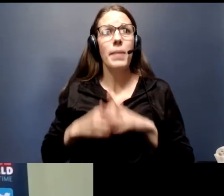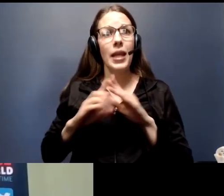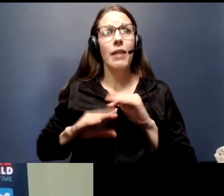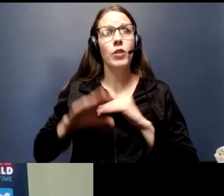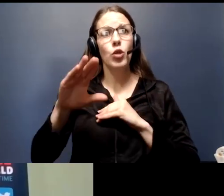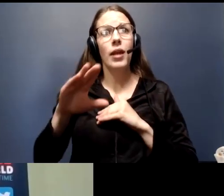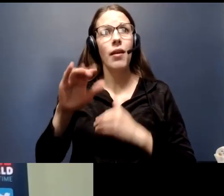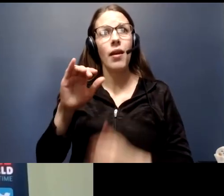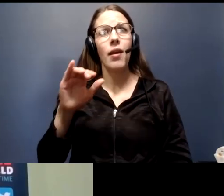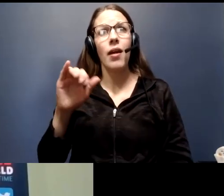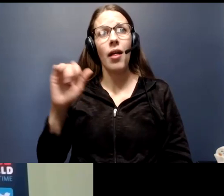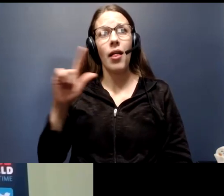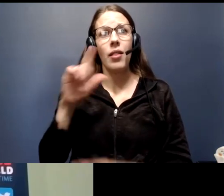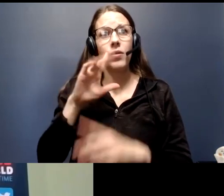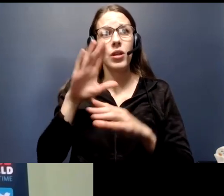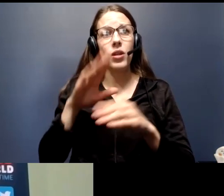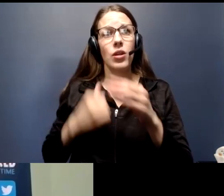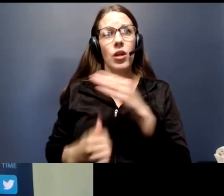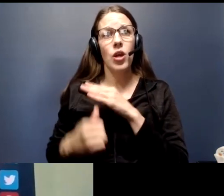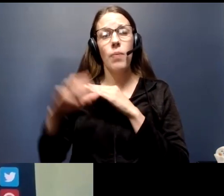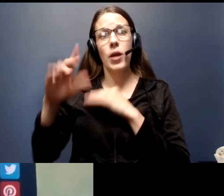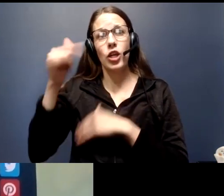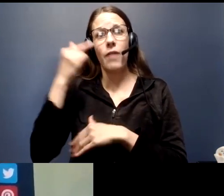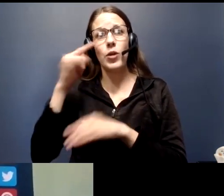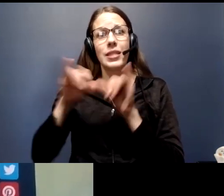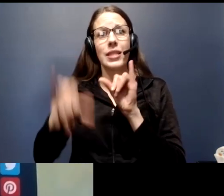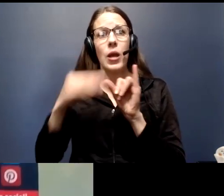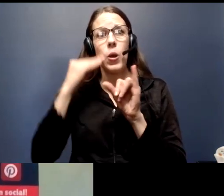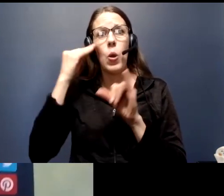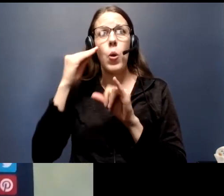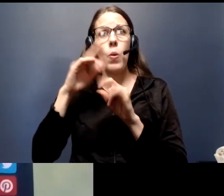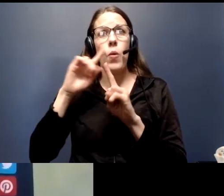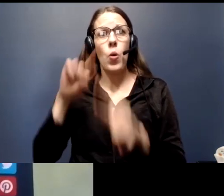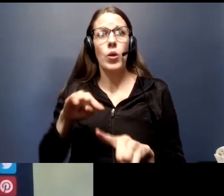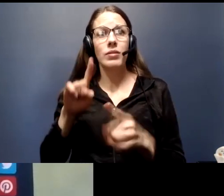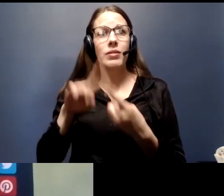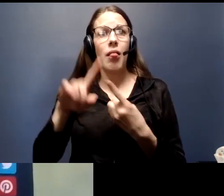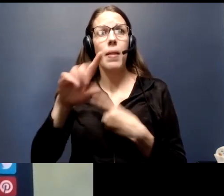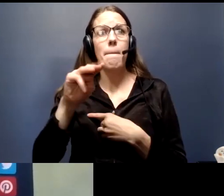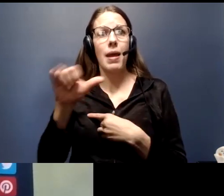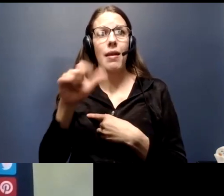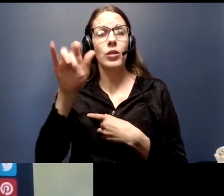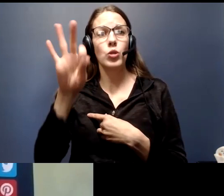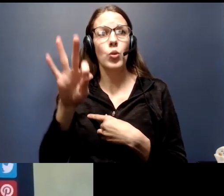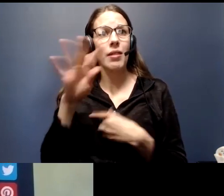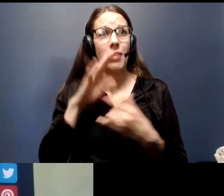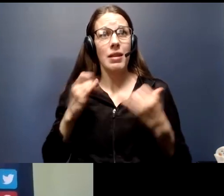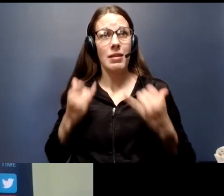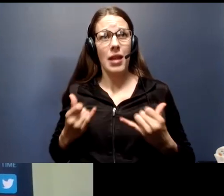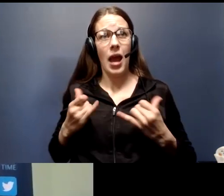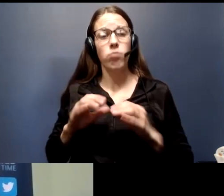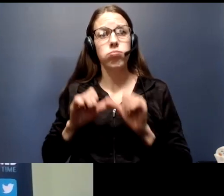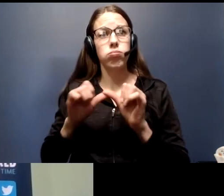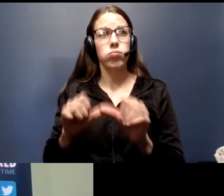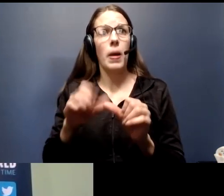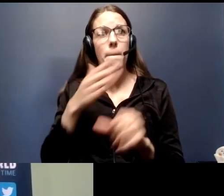Illinoisans remain under Governor Pritzker's stay-at-home order until at least May 29th. Staying the course now gives us a better chance